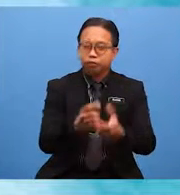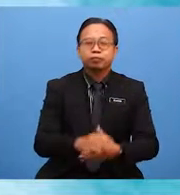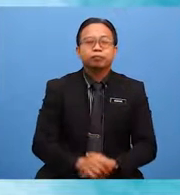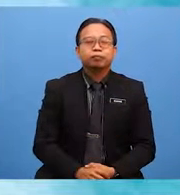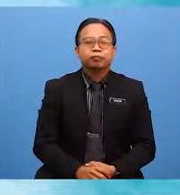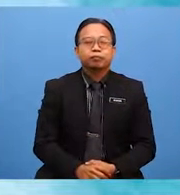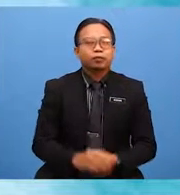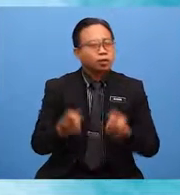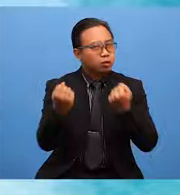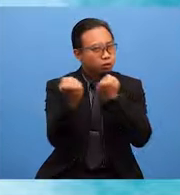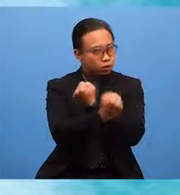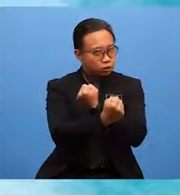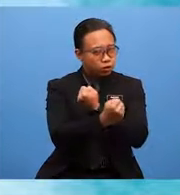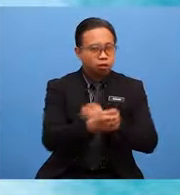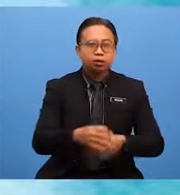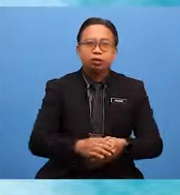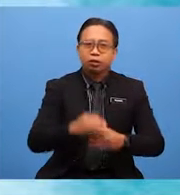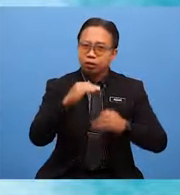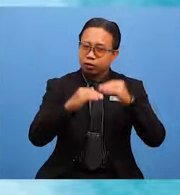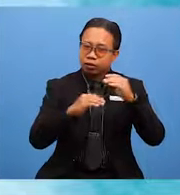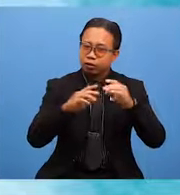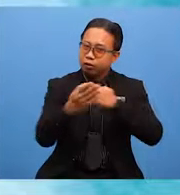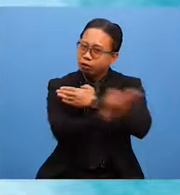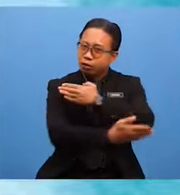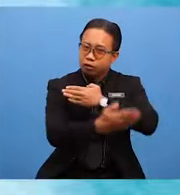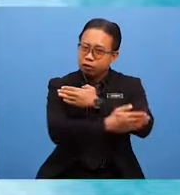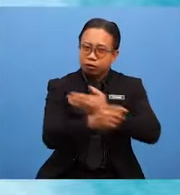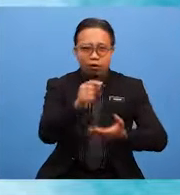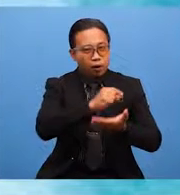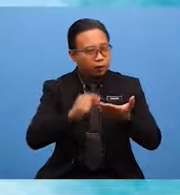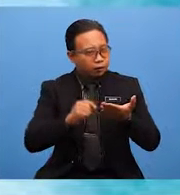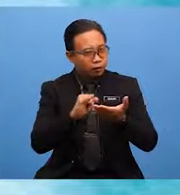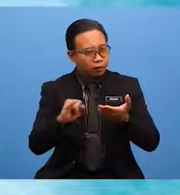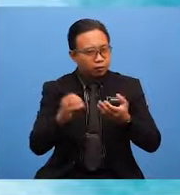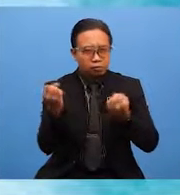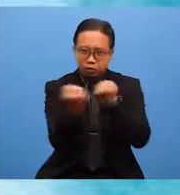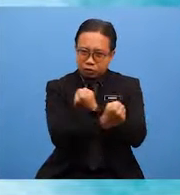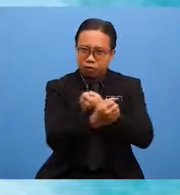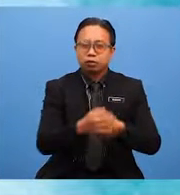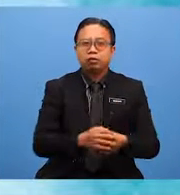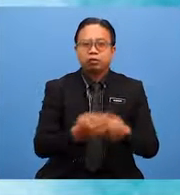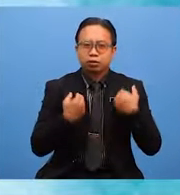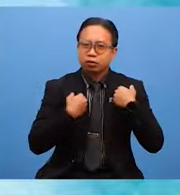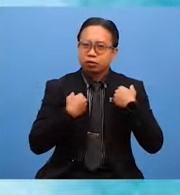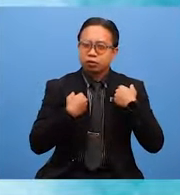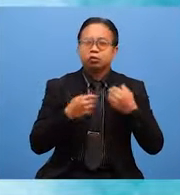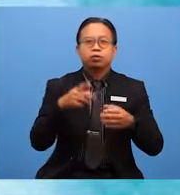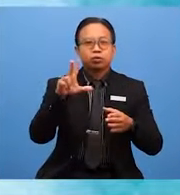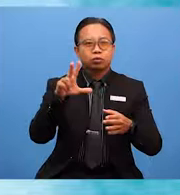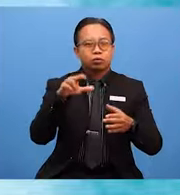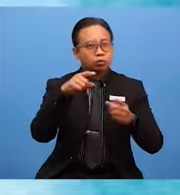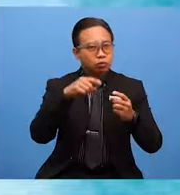competition, state-level essay writing competition, and the highlight was the trip to